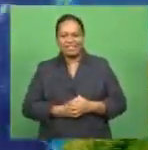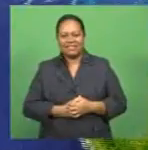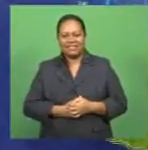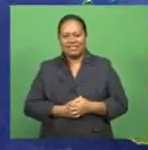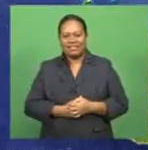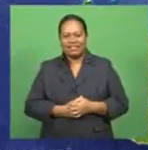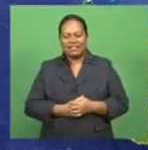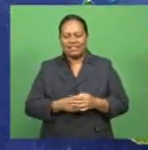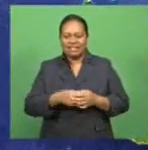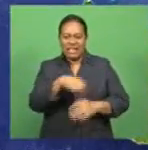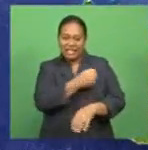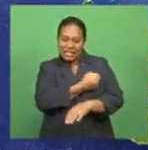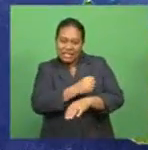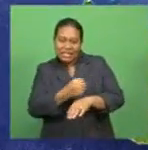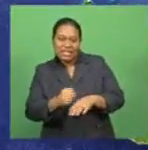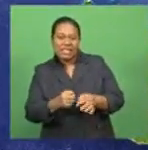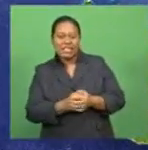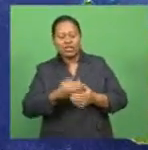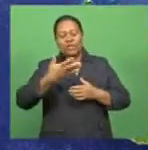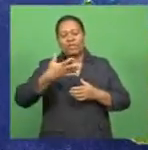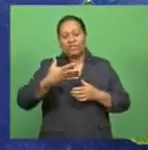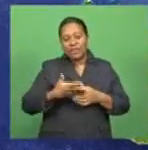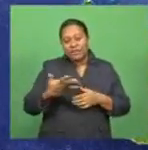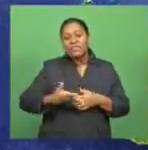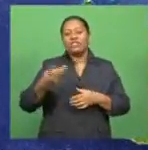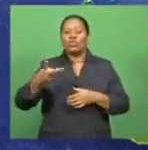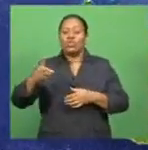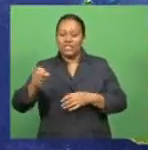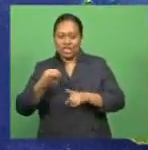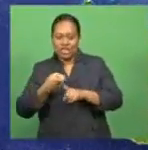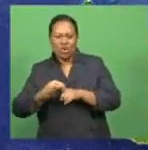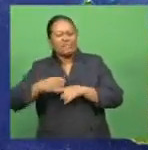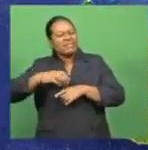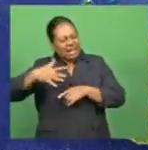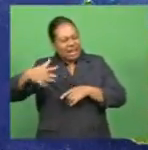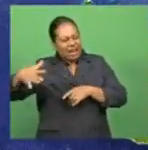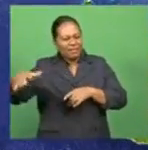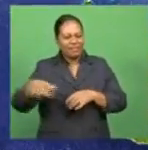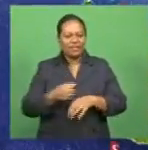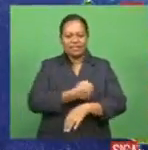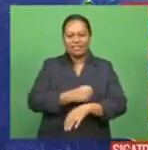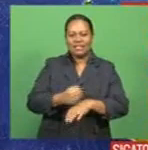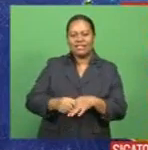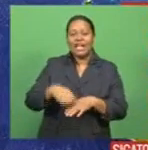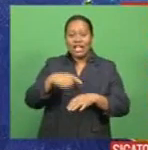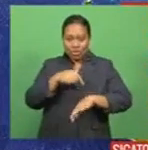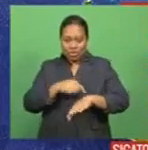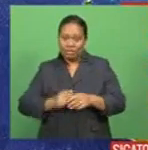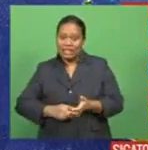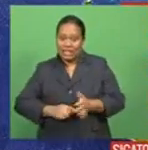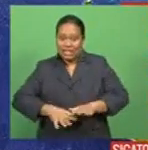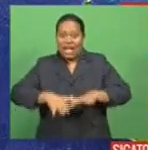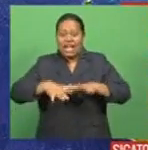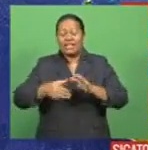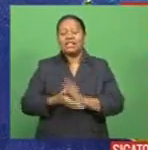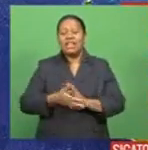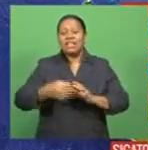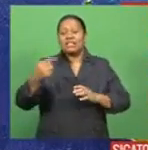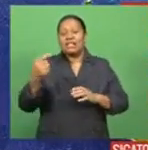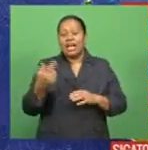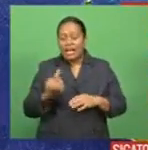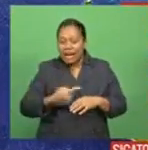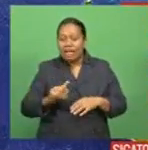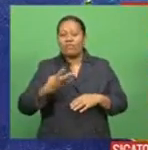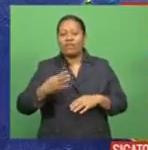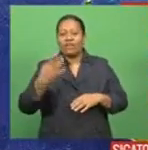At sea, southeast winds 15 to 20 knots, moderate to rough seas. Turning to the tides, high tide at 11.25